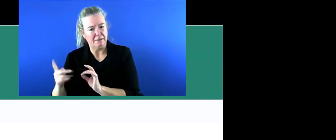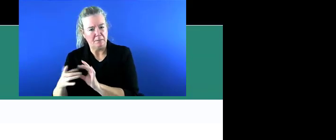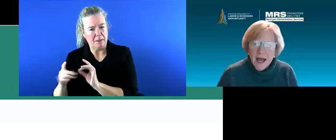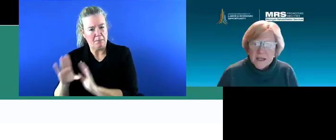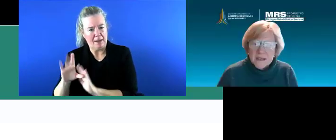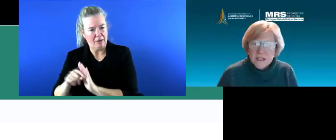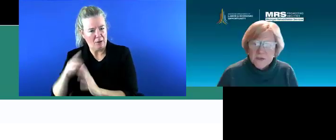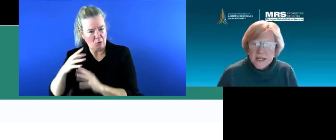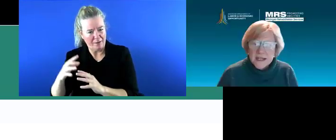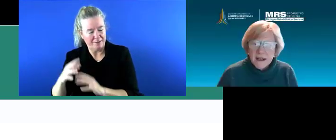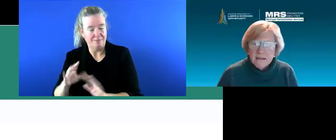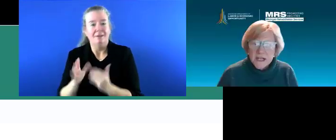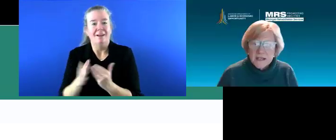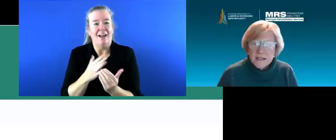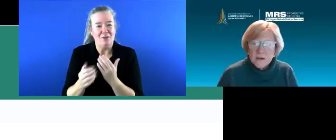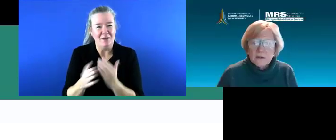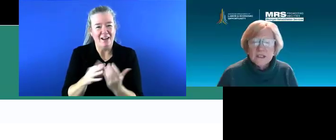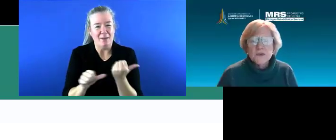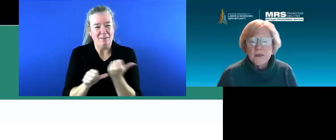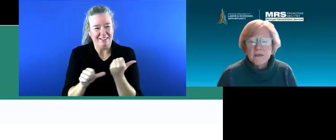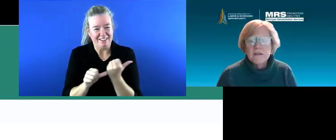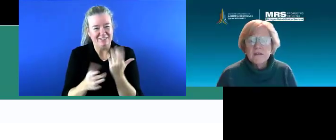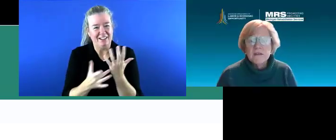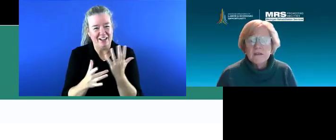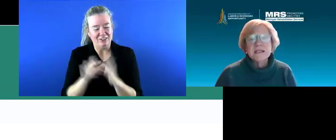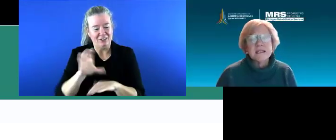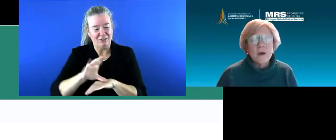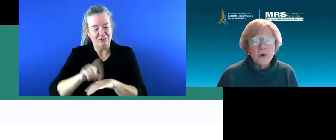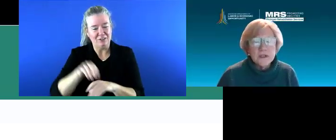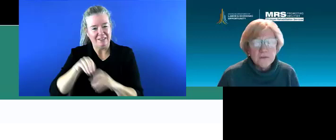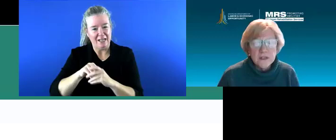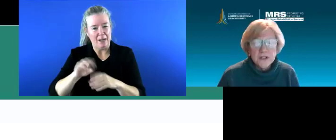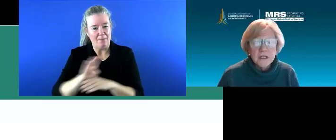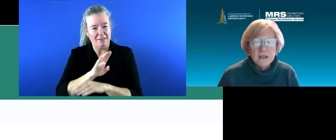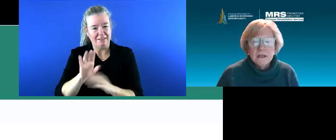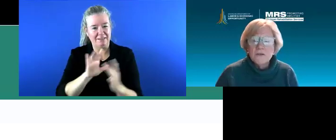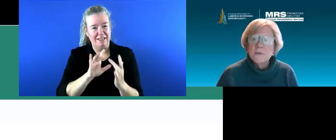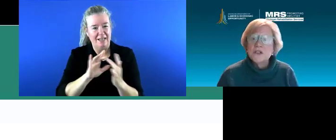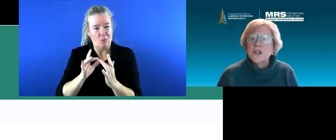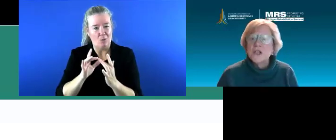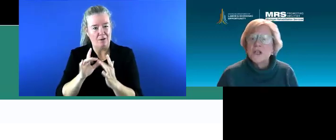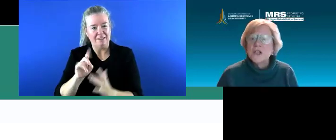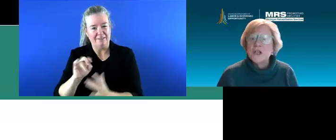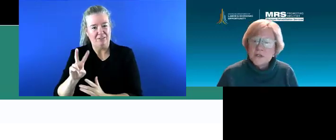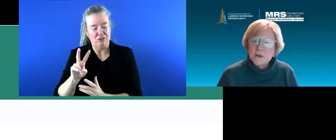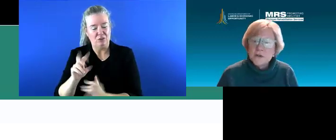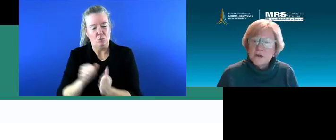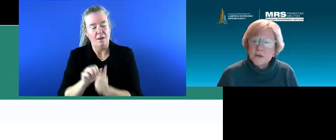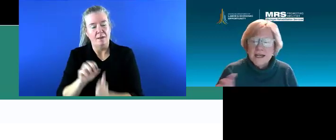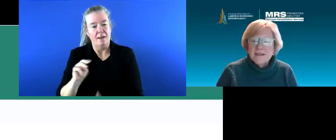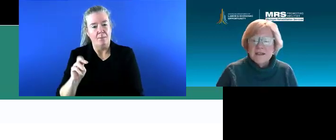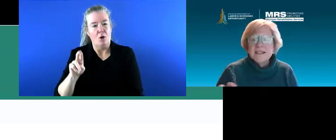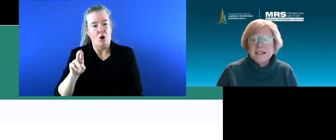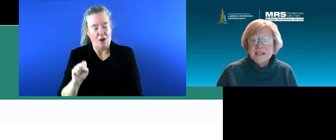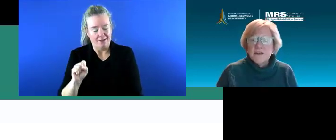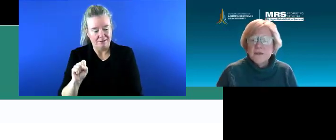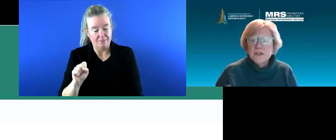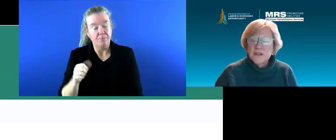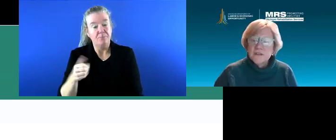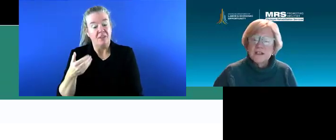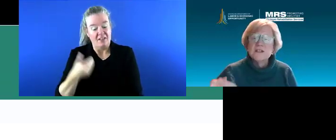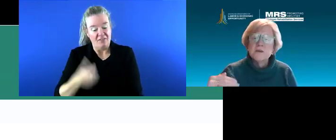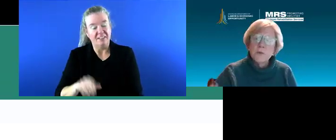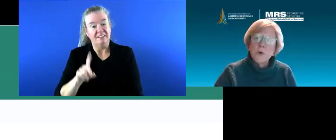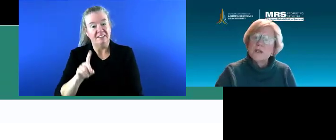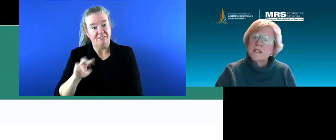I am the Assistive Technology Consultant within the Business Network Division of Michigan Rehab Services. This is the